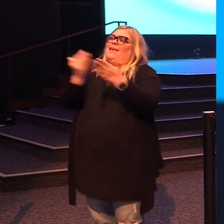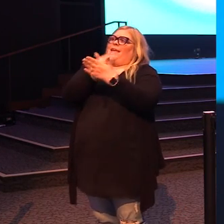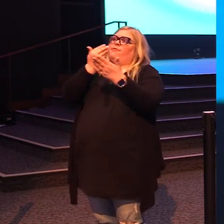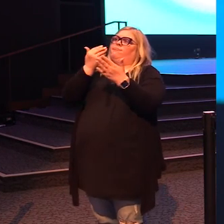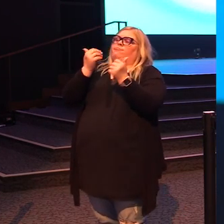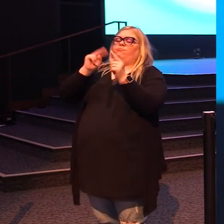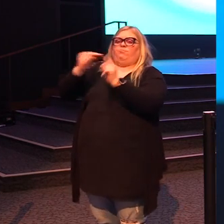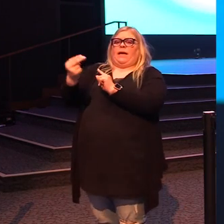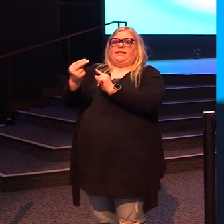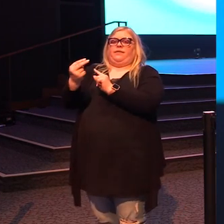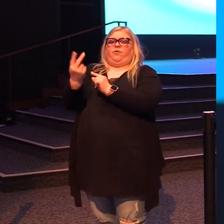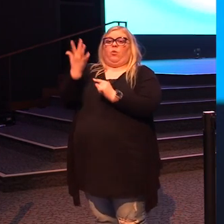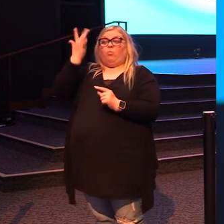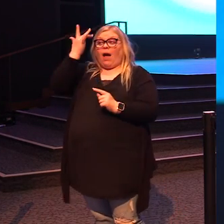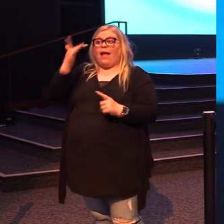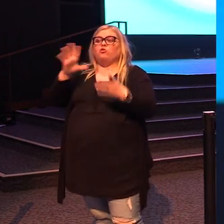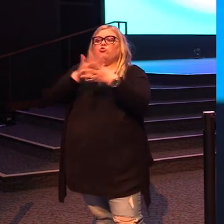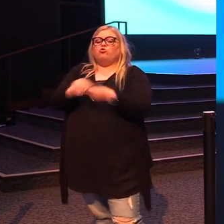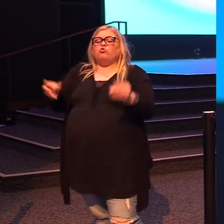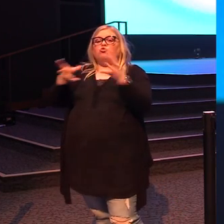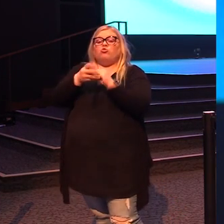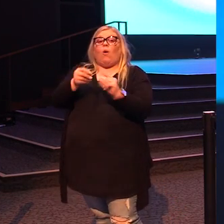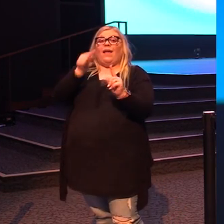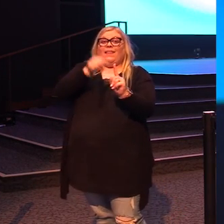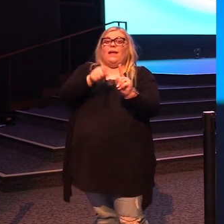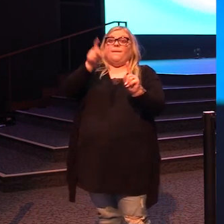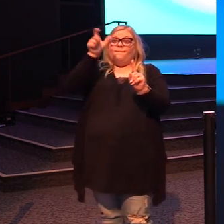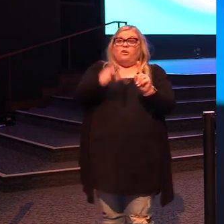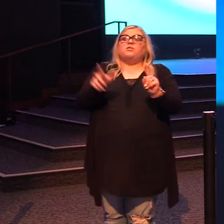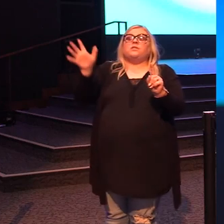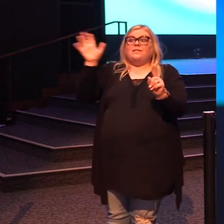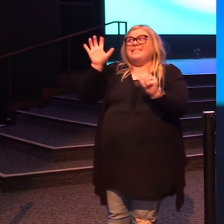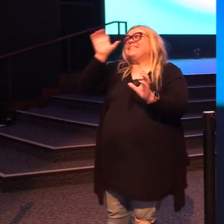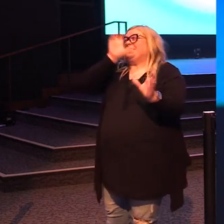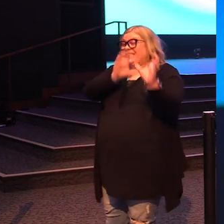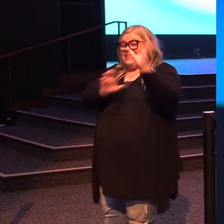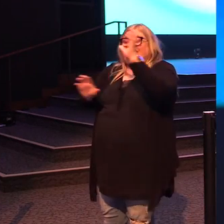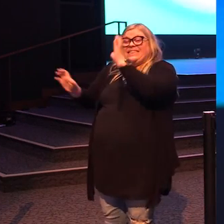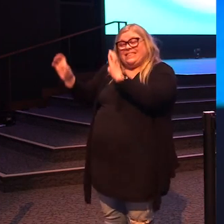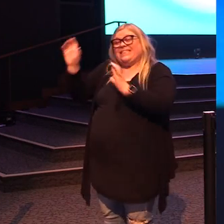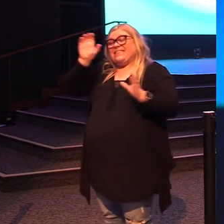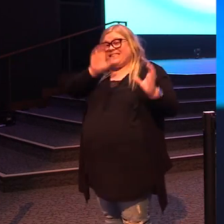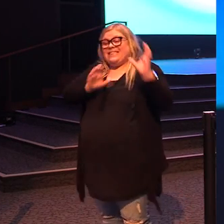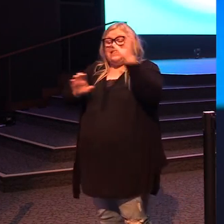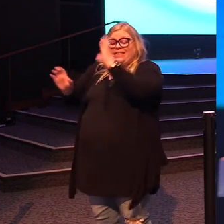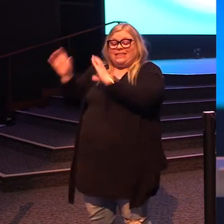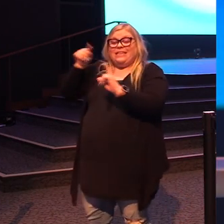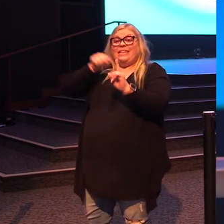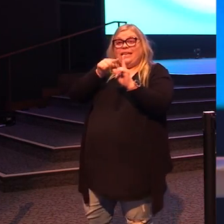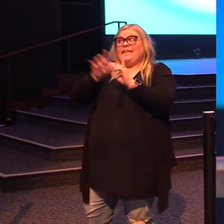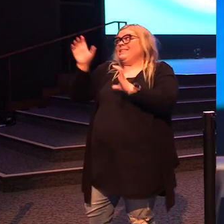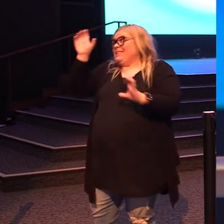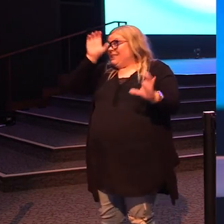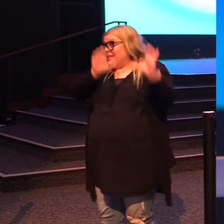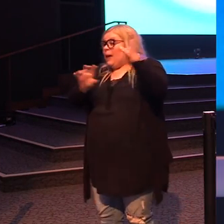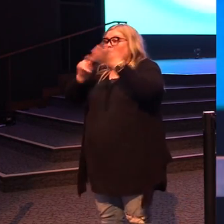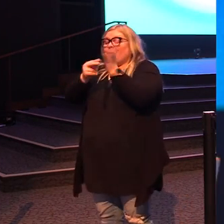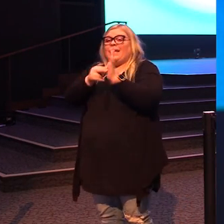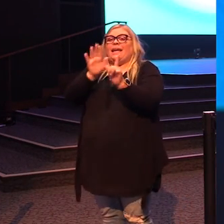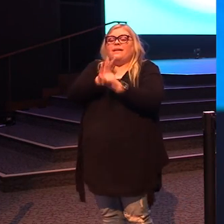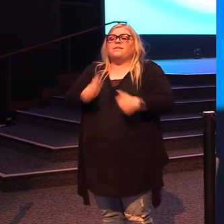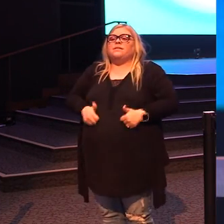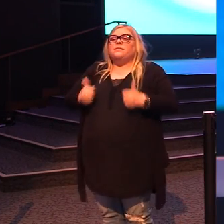today, because this is the story of someone that was seeking. And the seeking of this man changed his